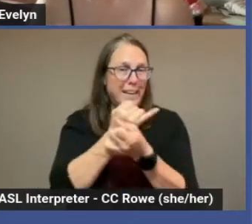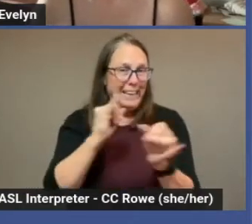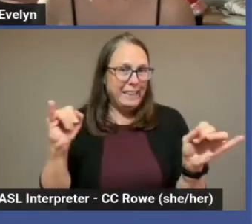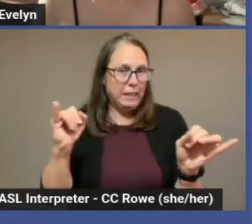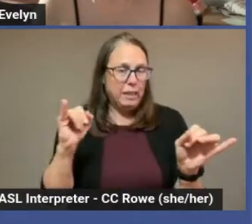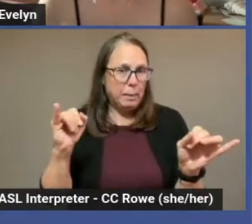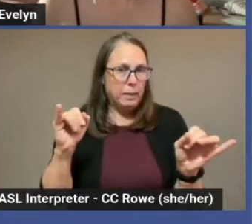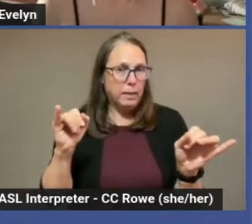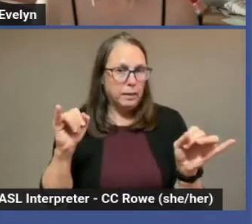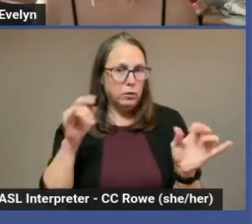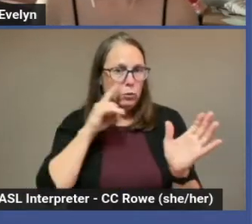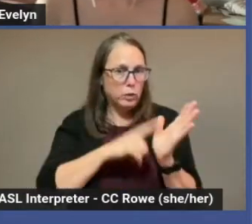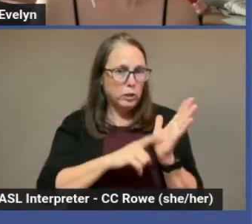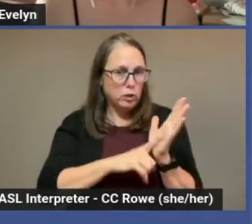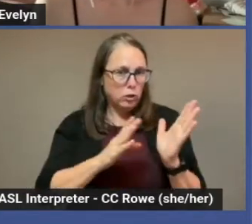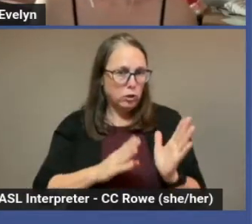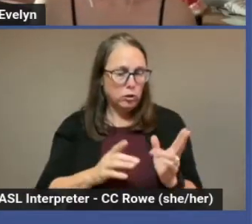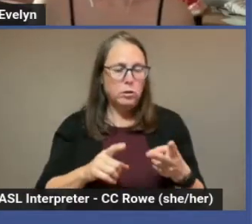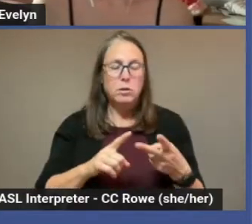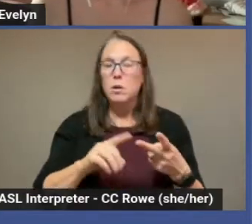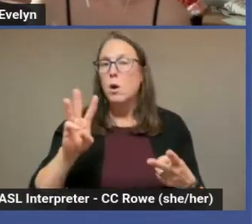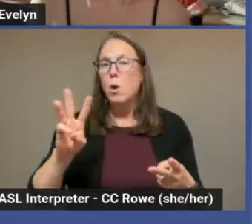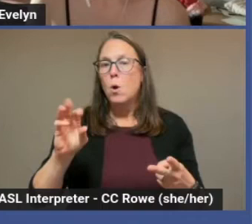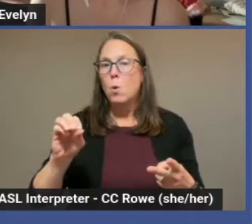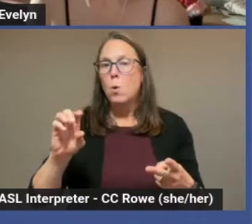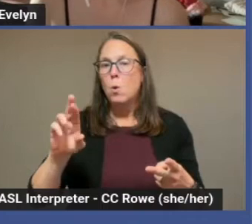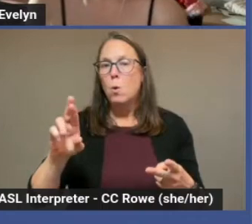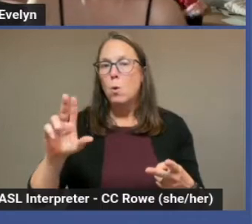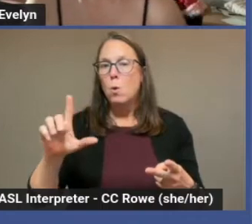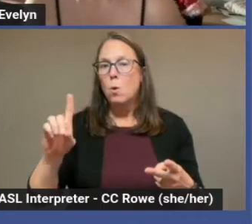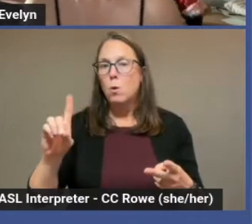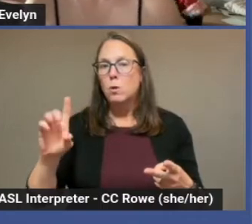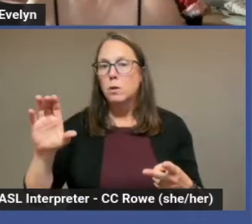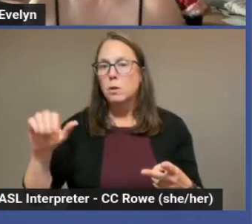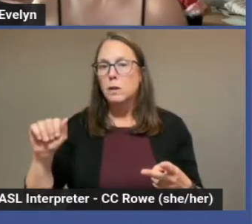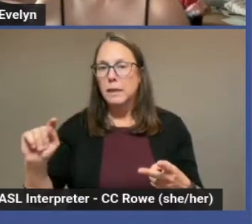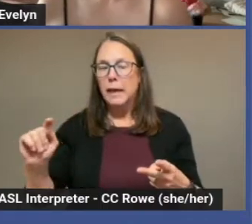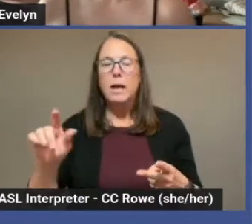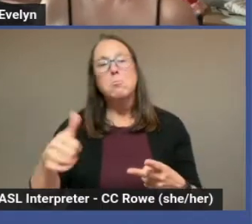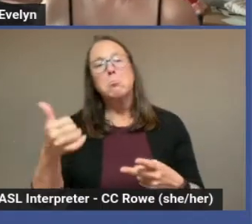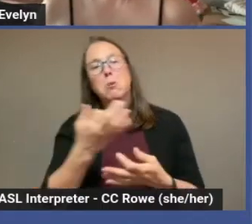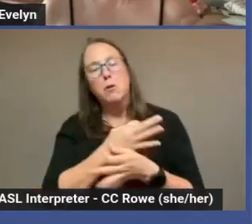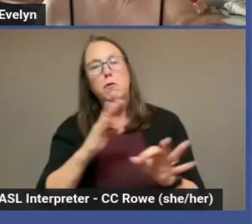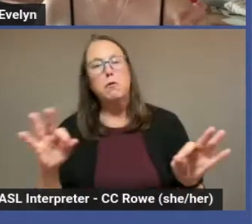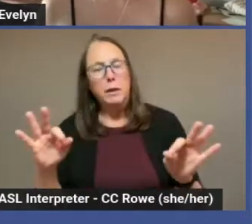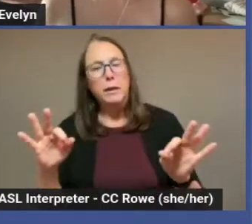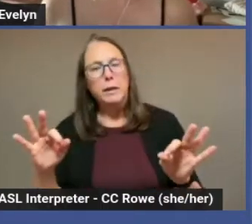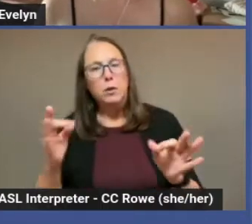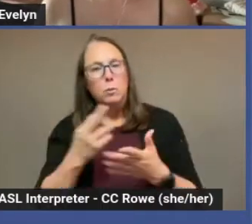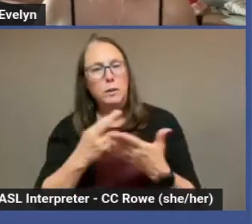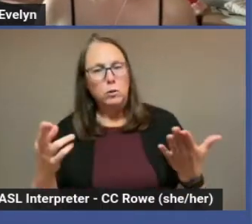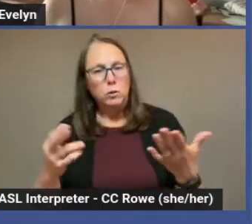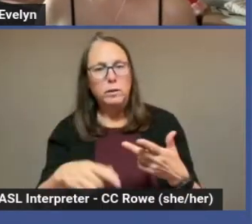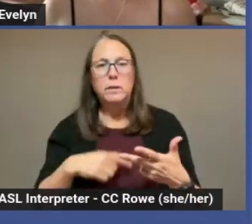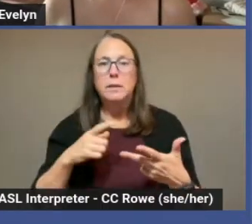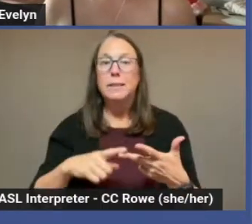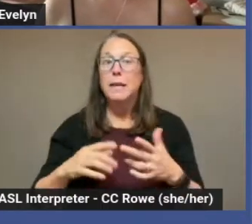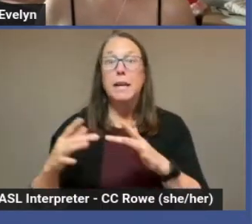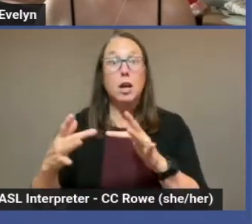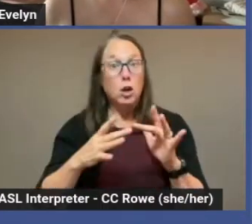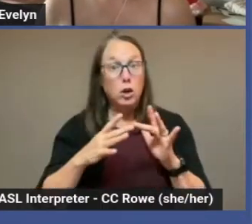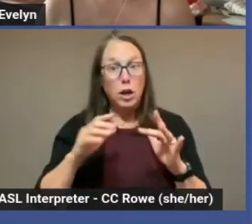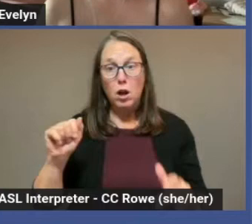WorldCat is another free resource for journal articles. The Internet Archive